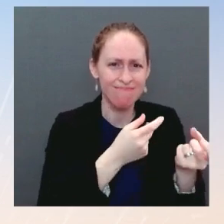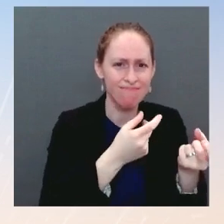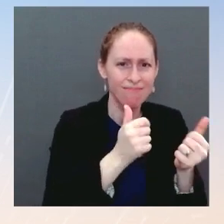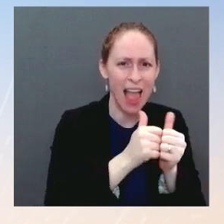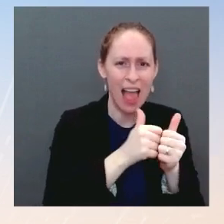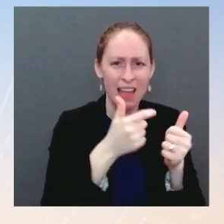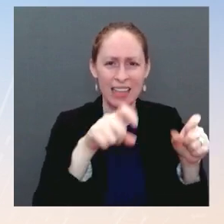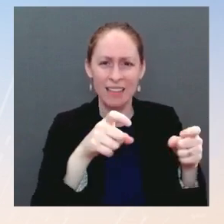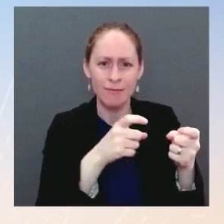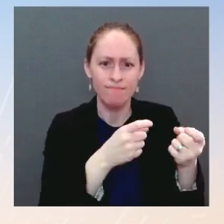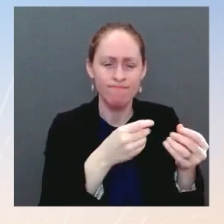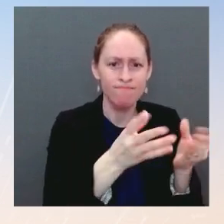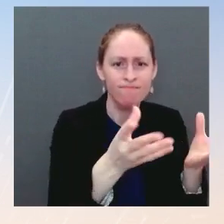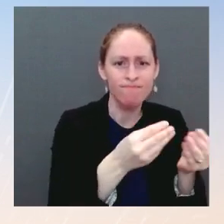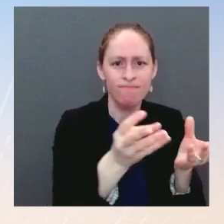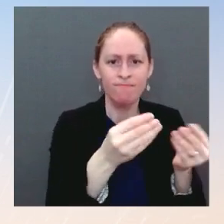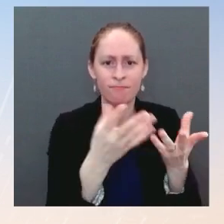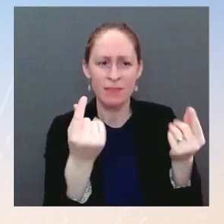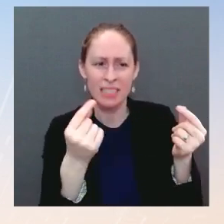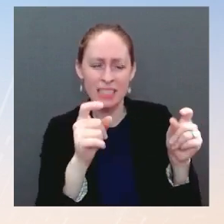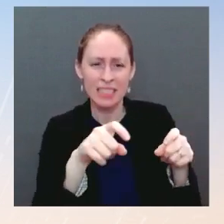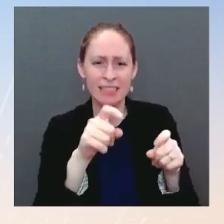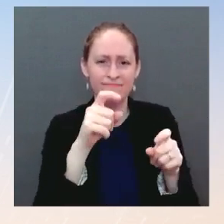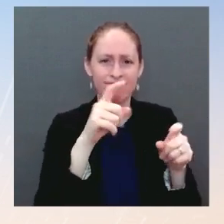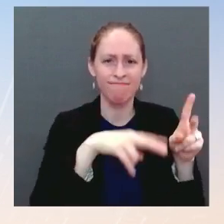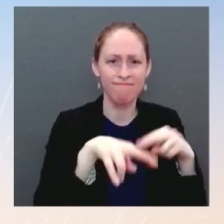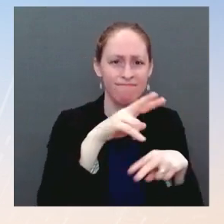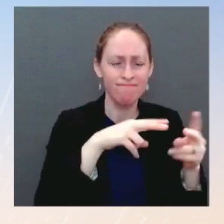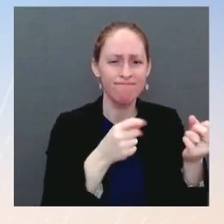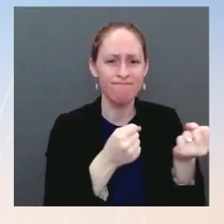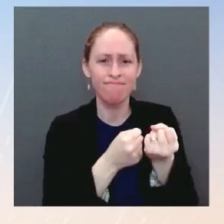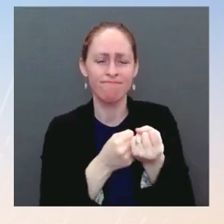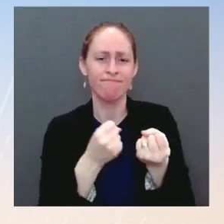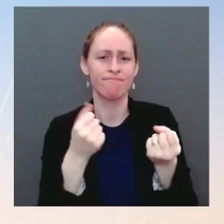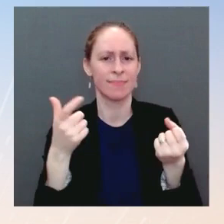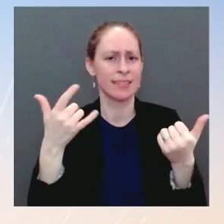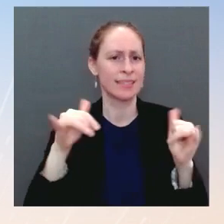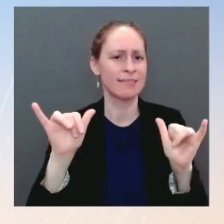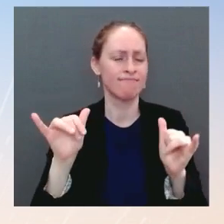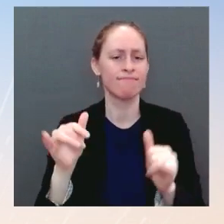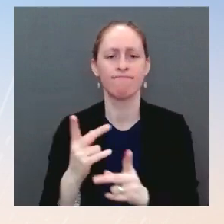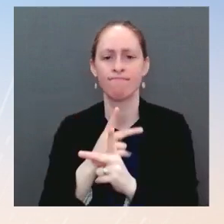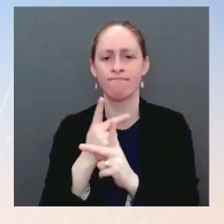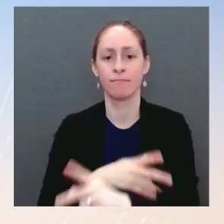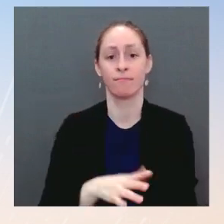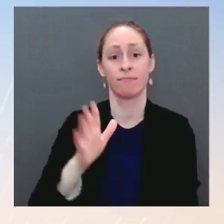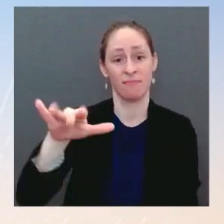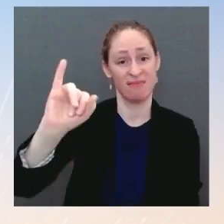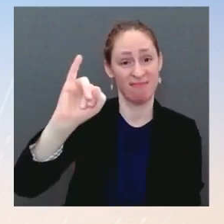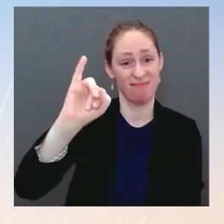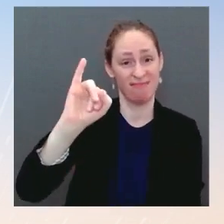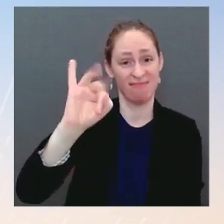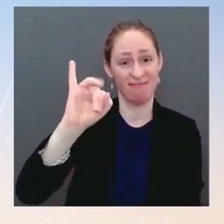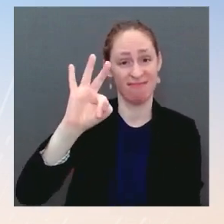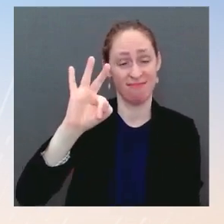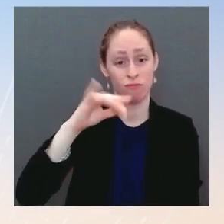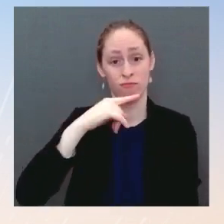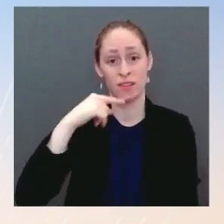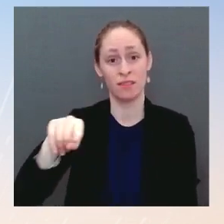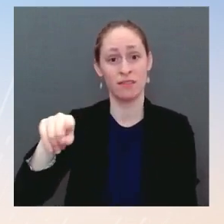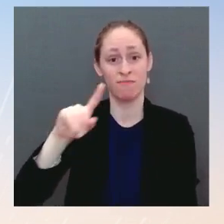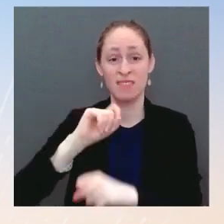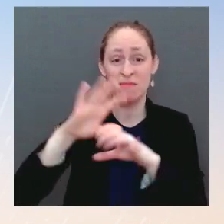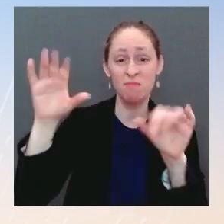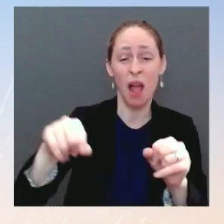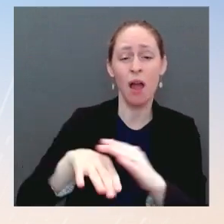steps may be needed. Now, obviously, if Russia invades, you know, that could create and exacerbate existing humanitarian needs